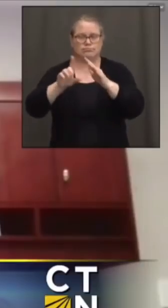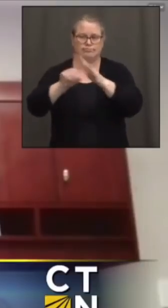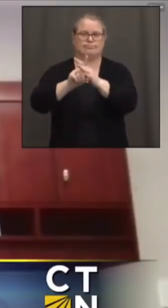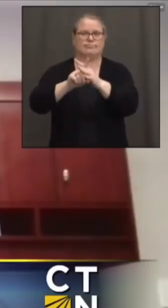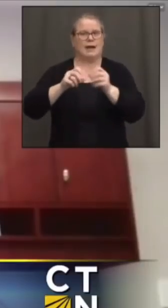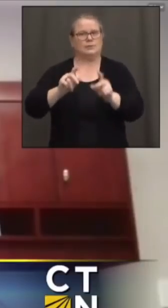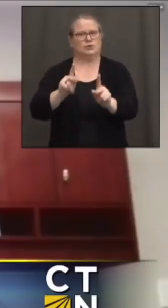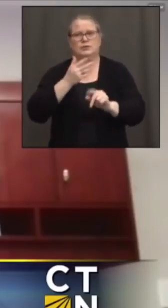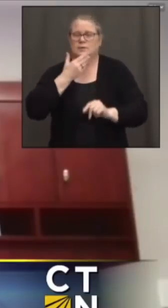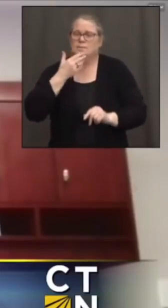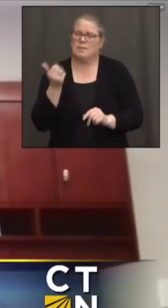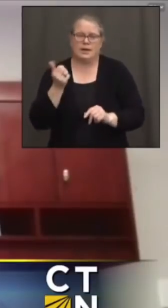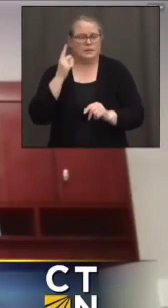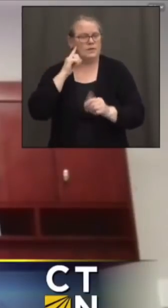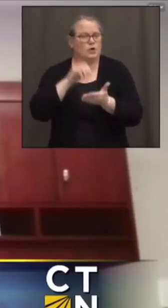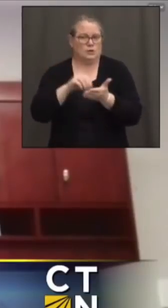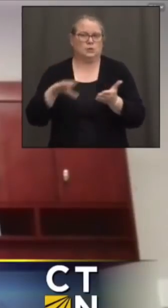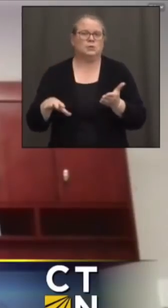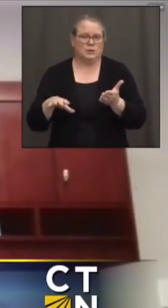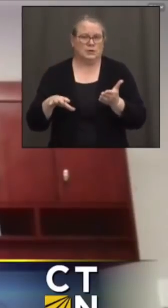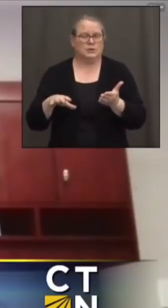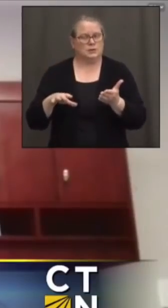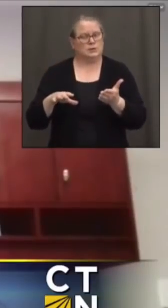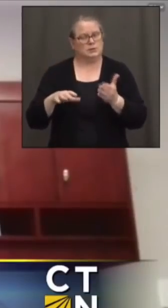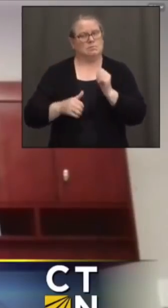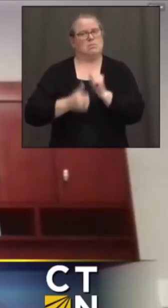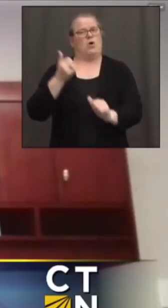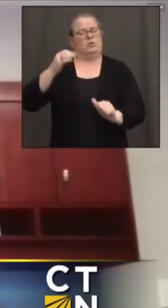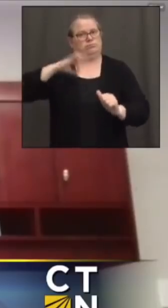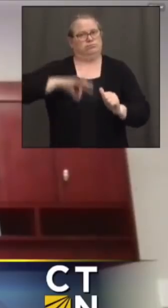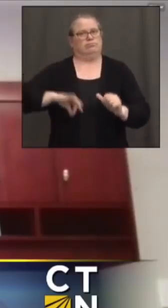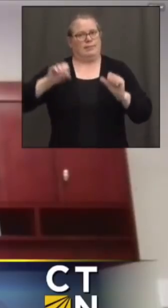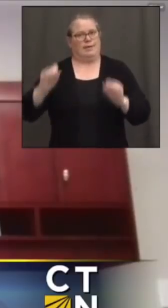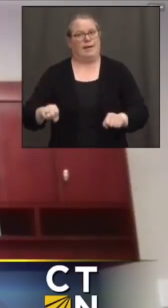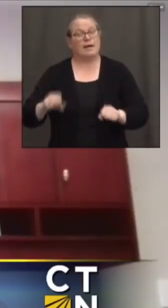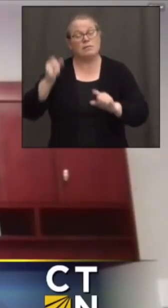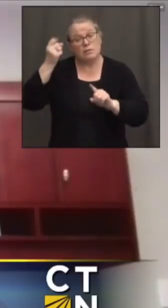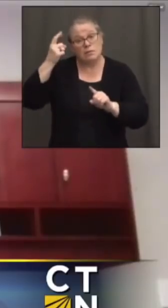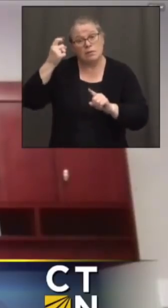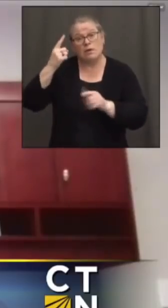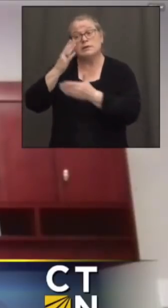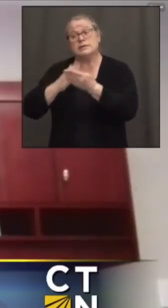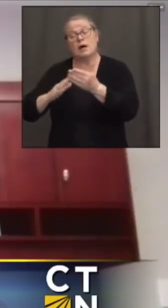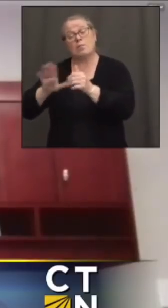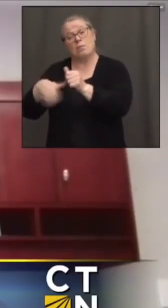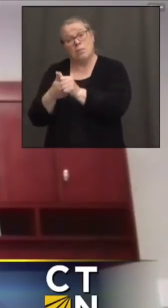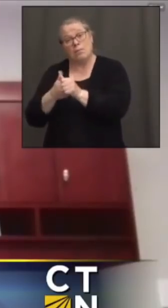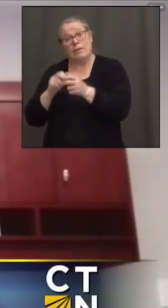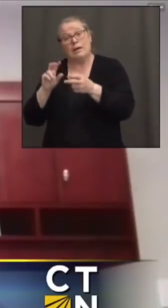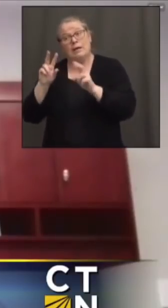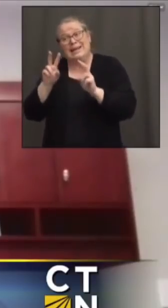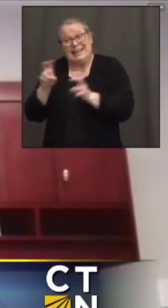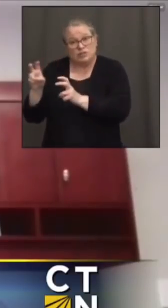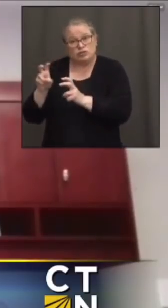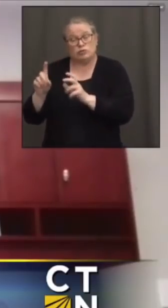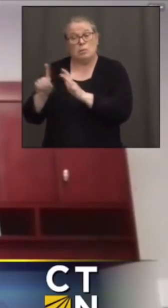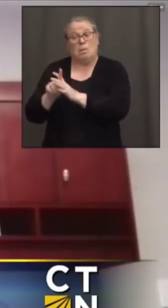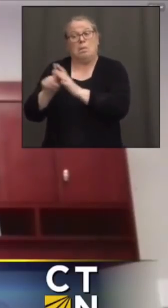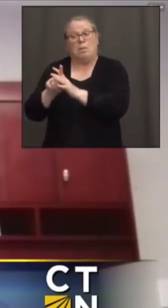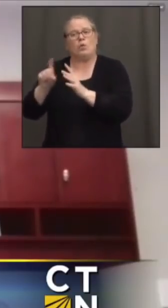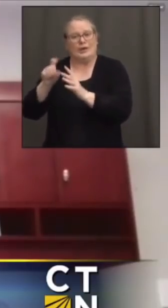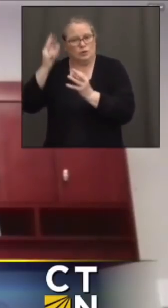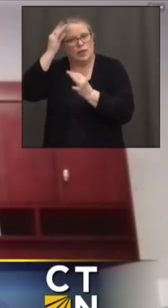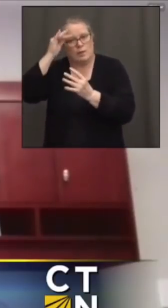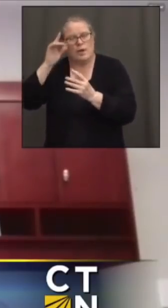best for our students, understanding that there may be issues that we need to think about. And that's why we will develop